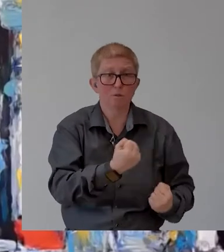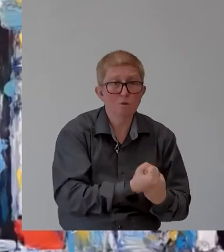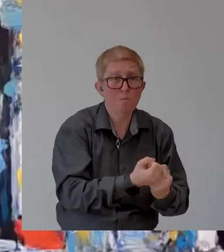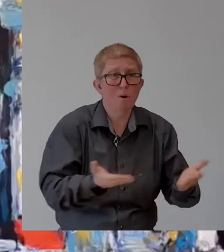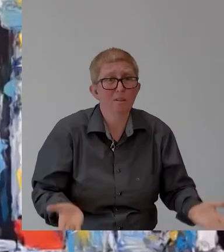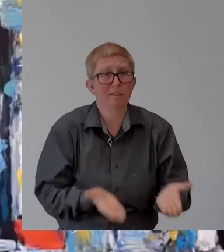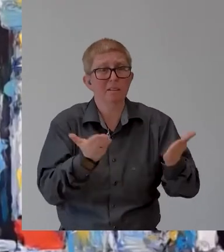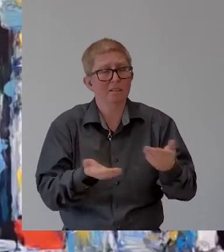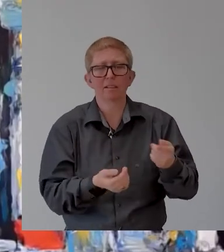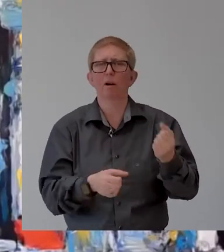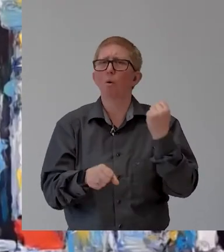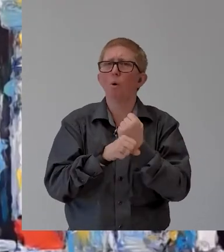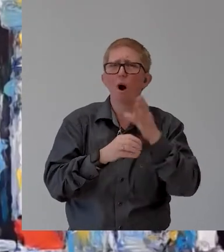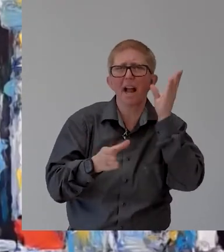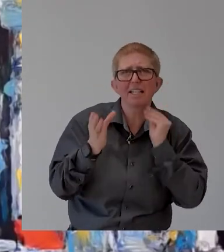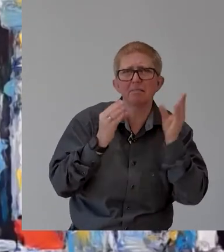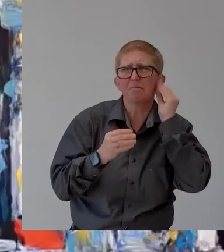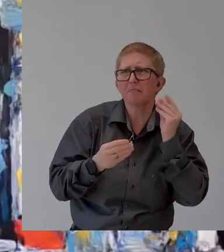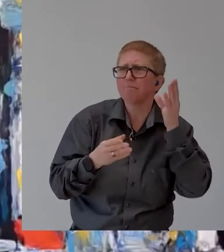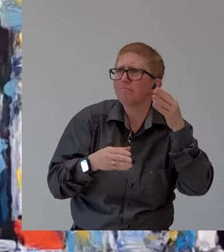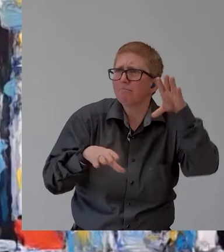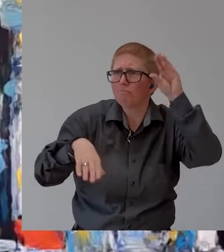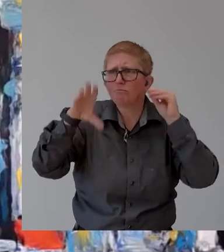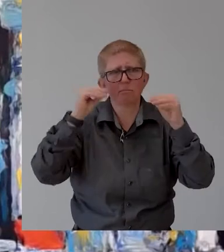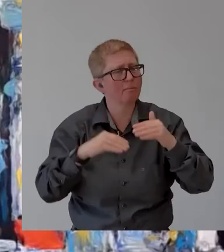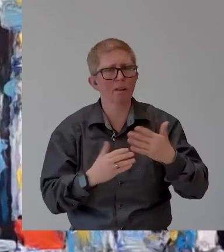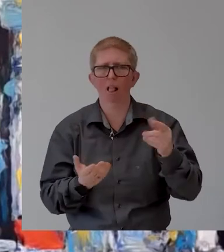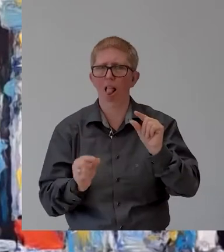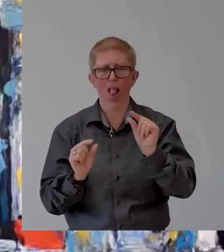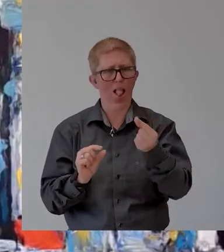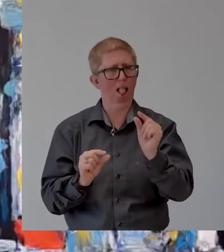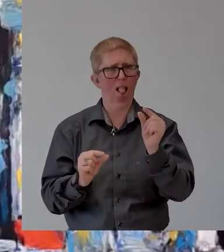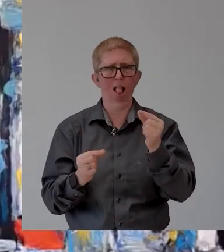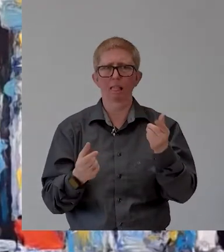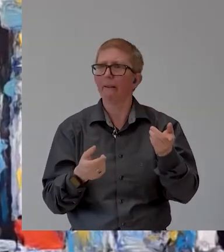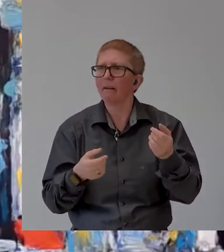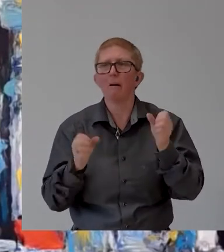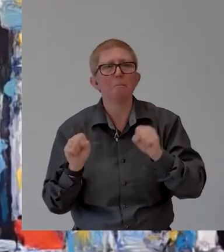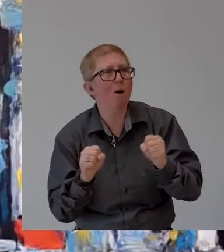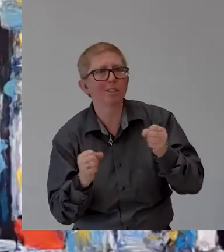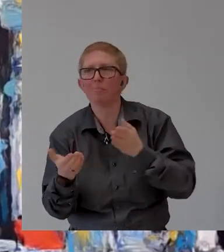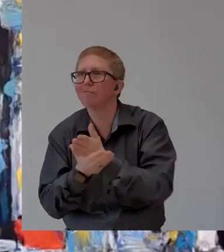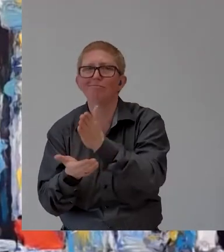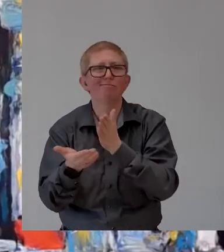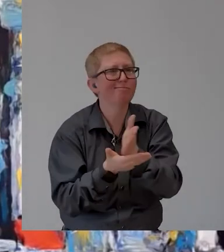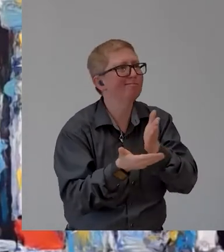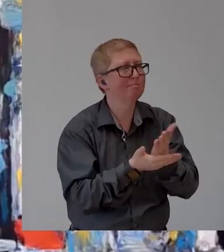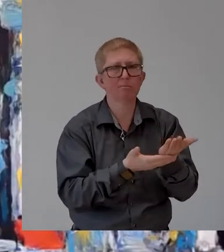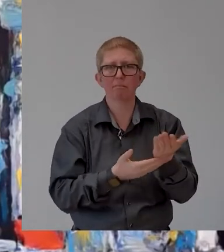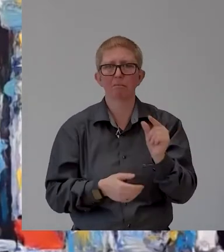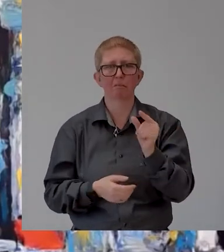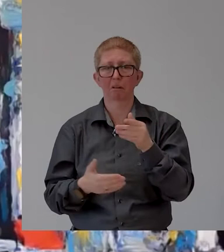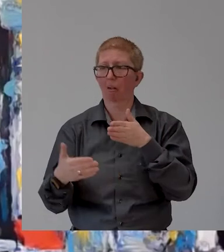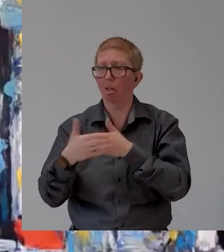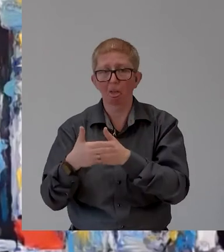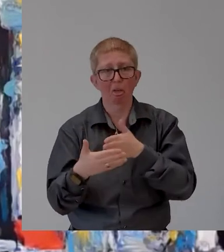even their skills because of lack of opportunity are insufficient in many cases it doesn't mean they can't if